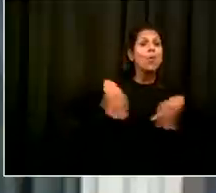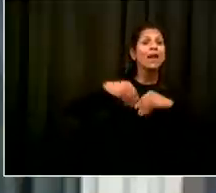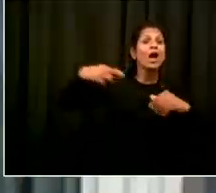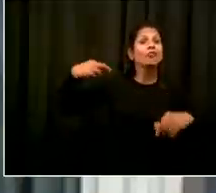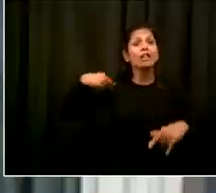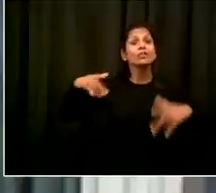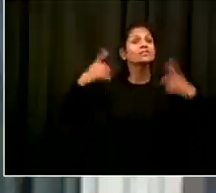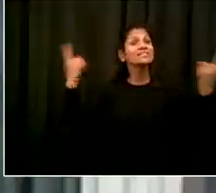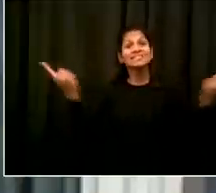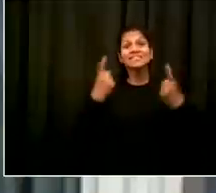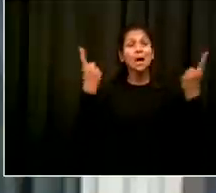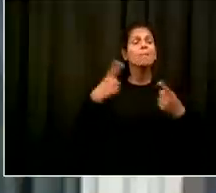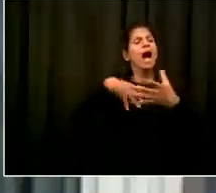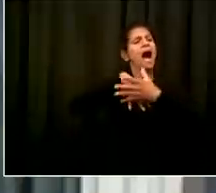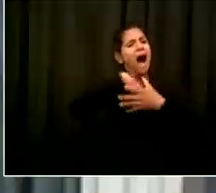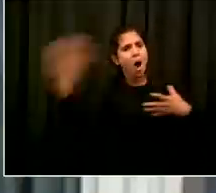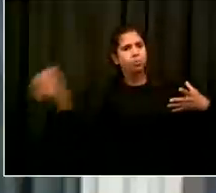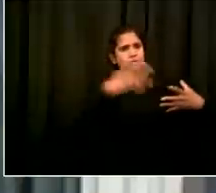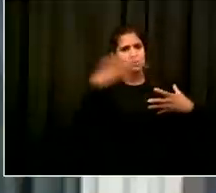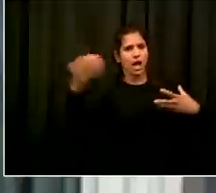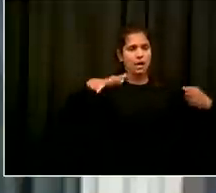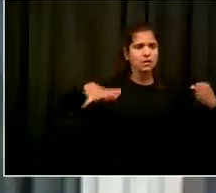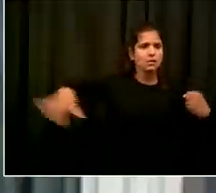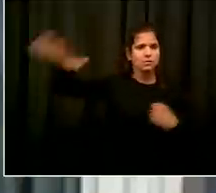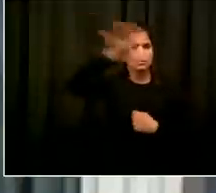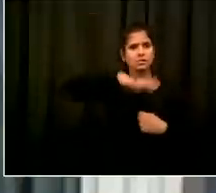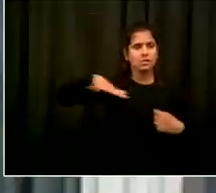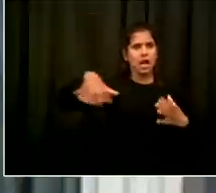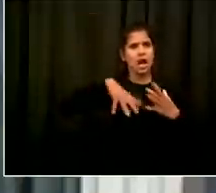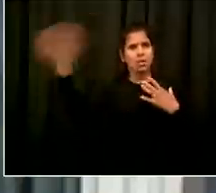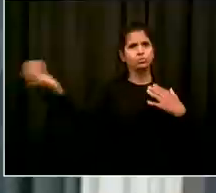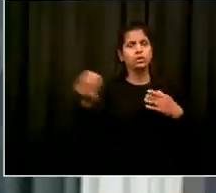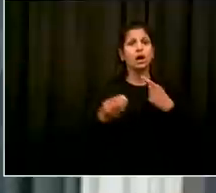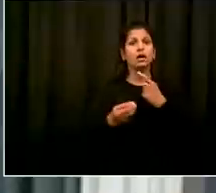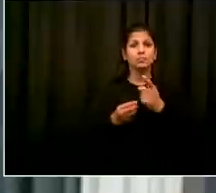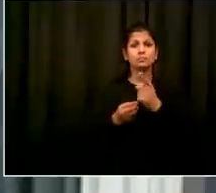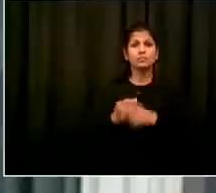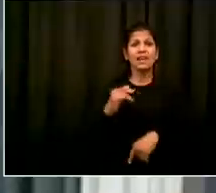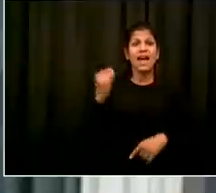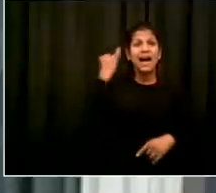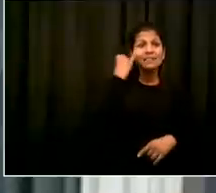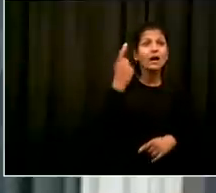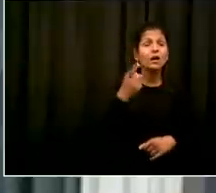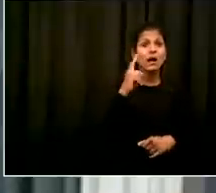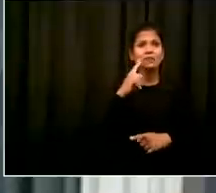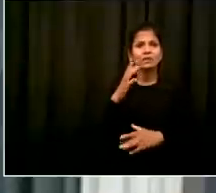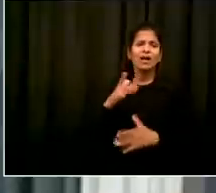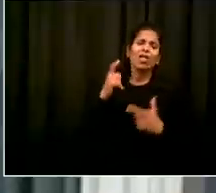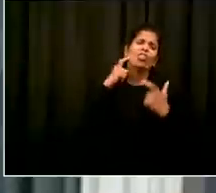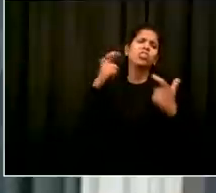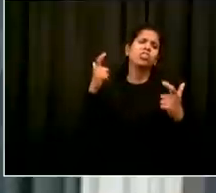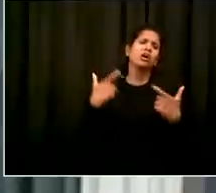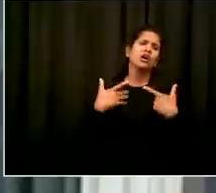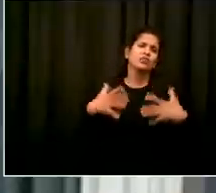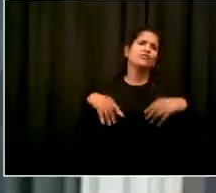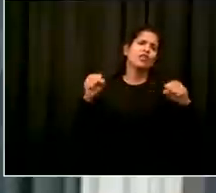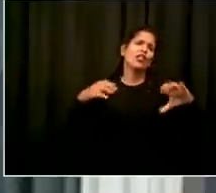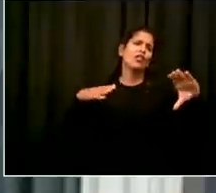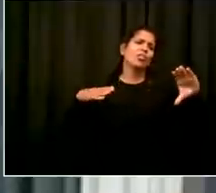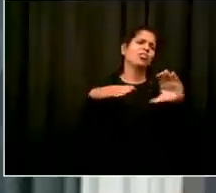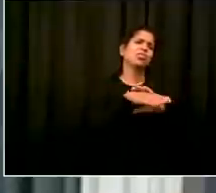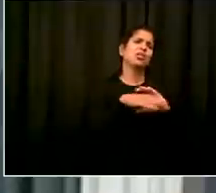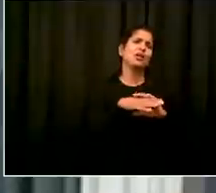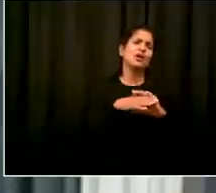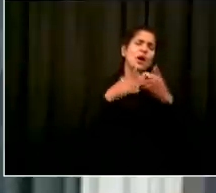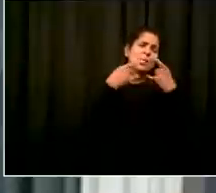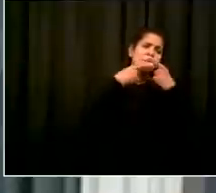um if masks are not being used regularly those are the things that we know both from new york city as well as around the world